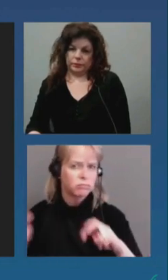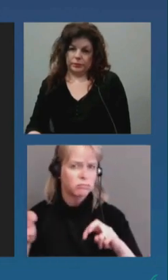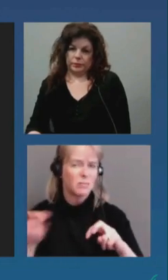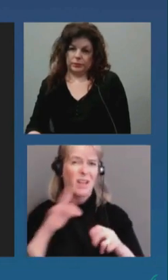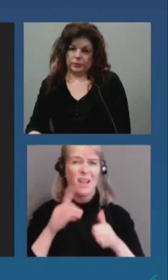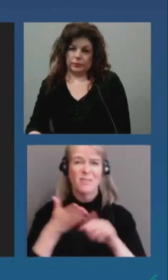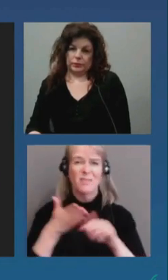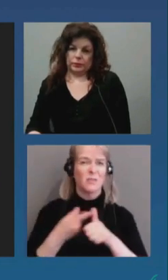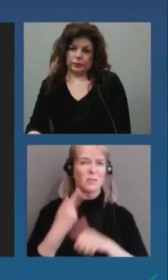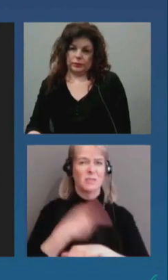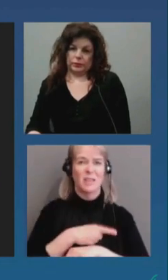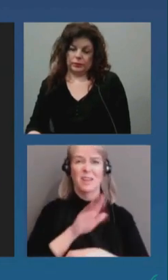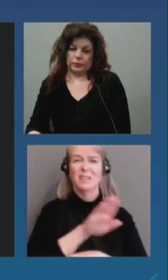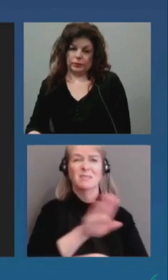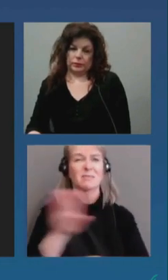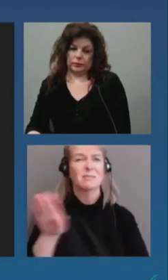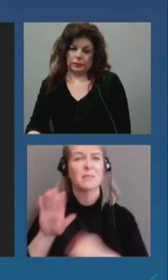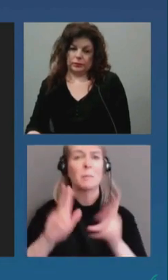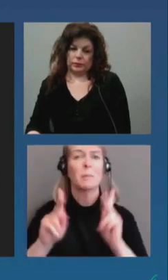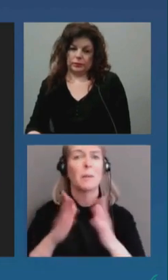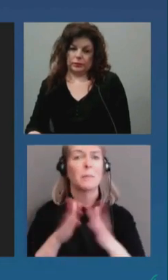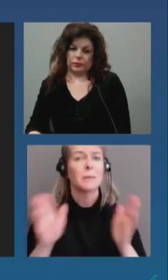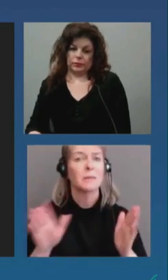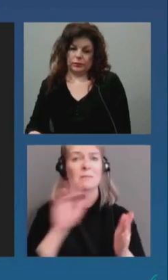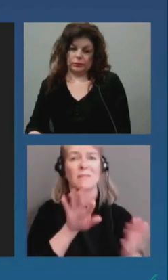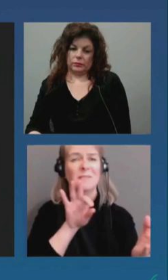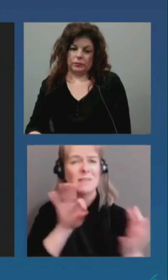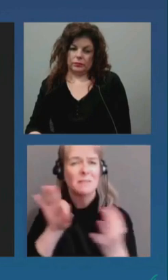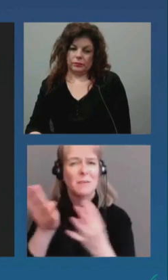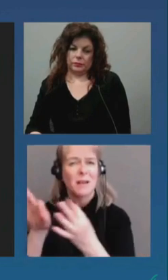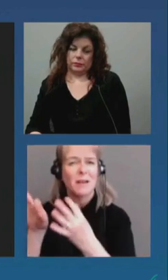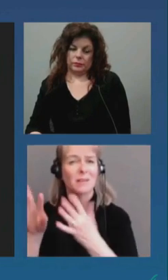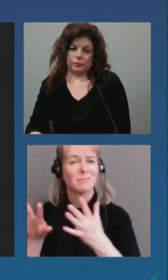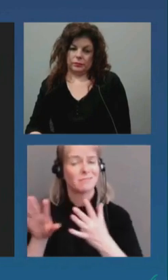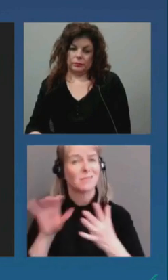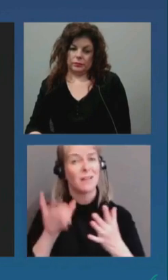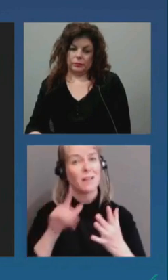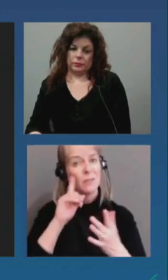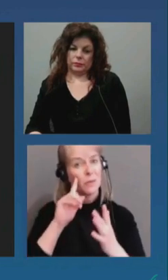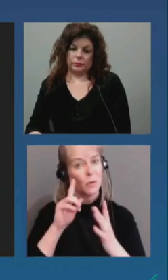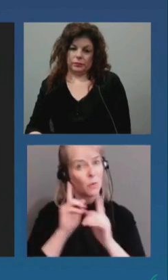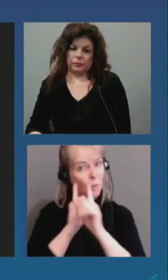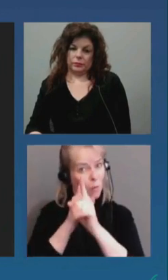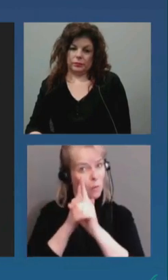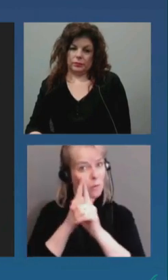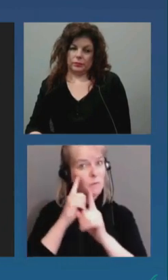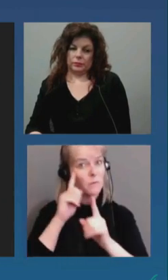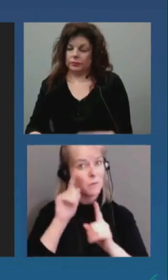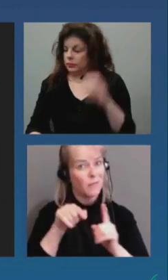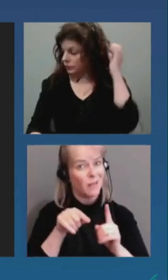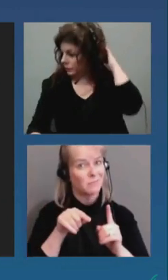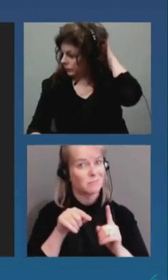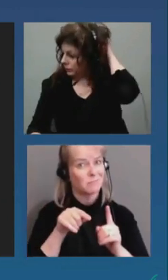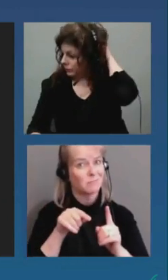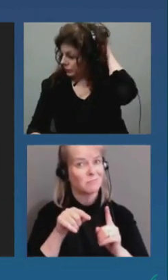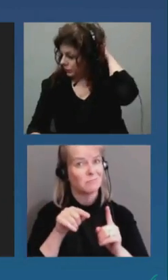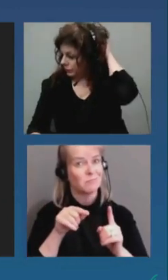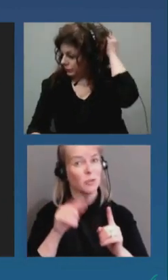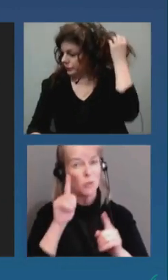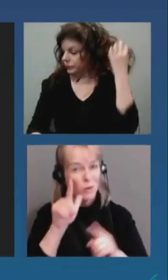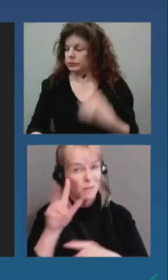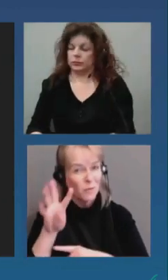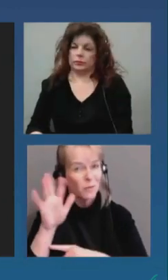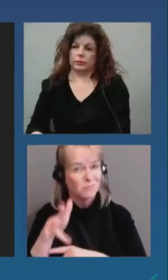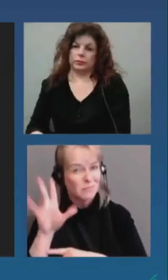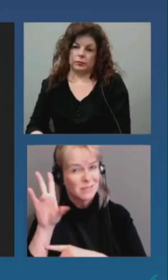feedback that the overall effect of the operations was not improving public safety outcomes. So we immediately started to